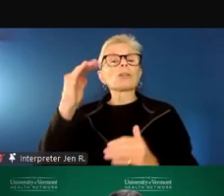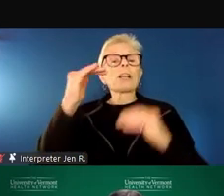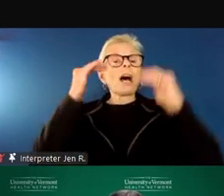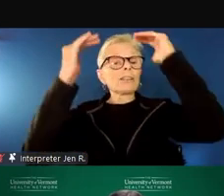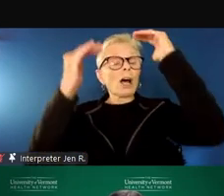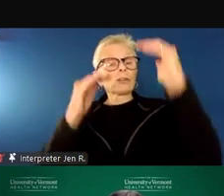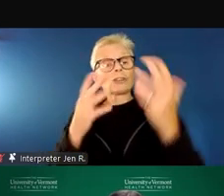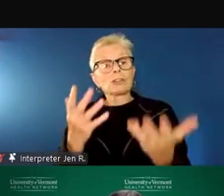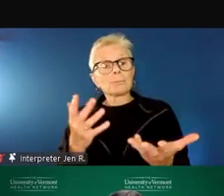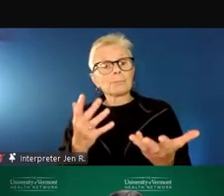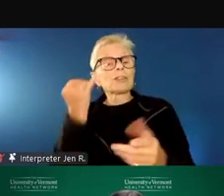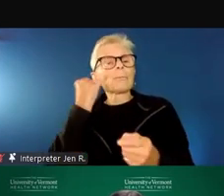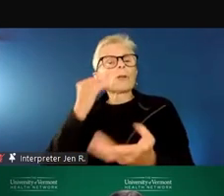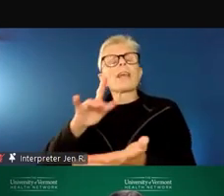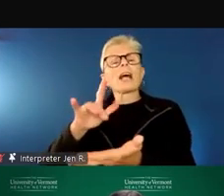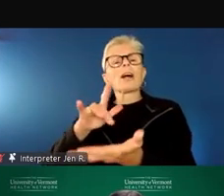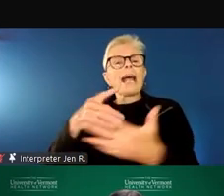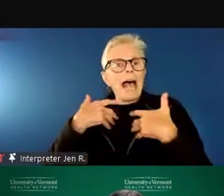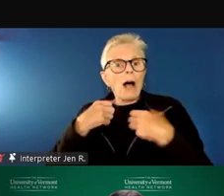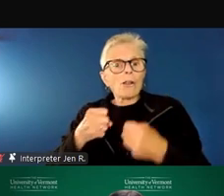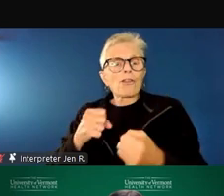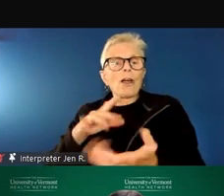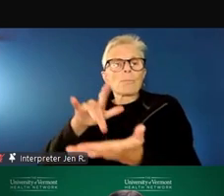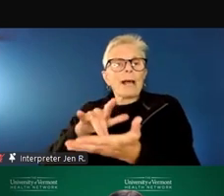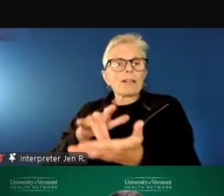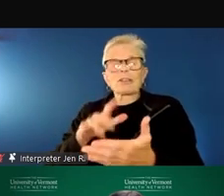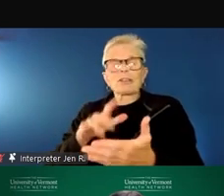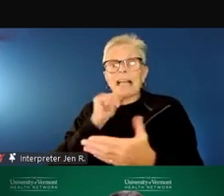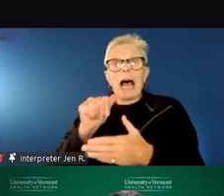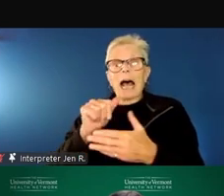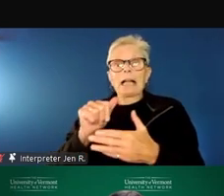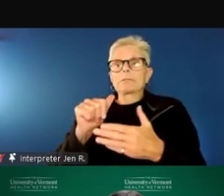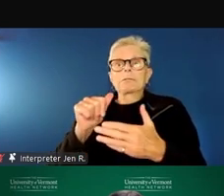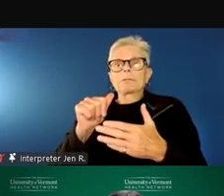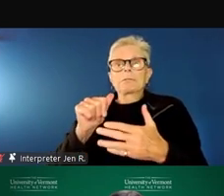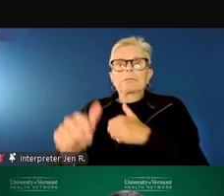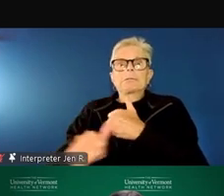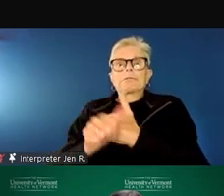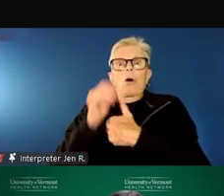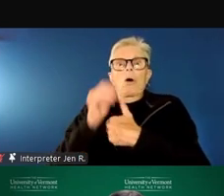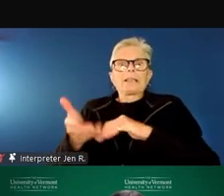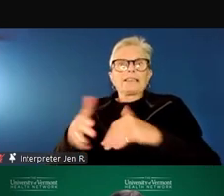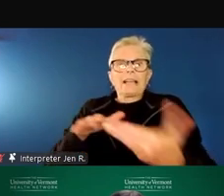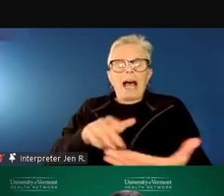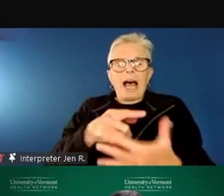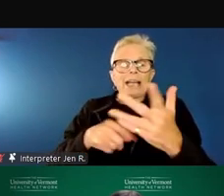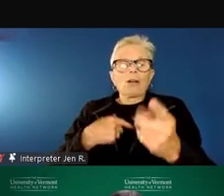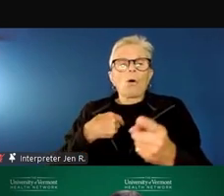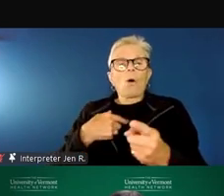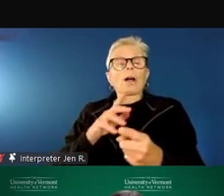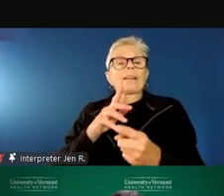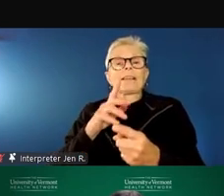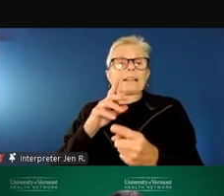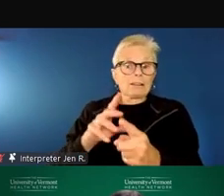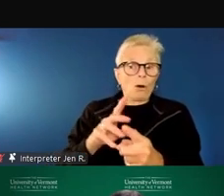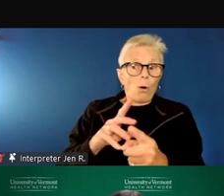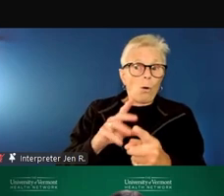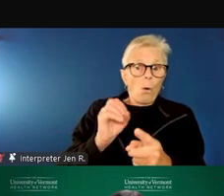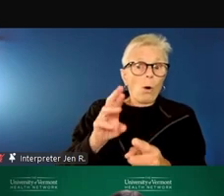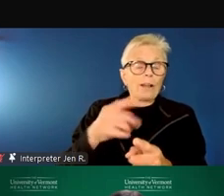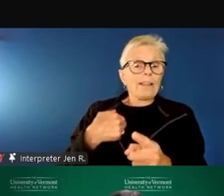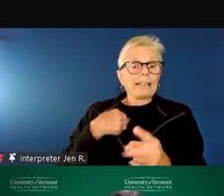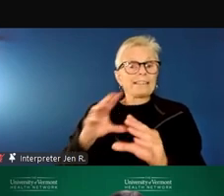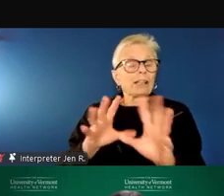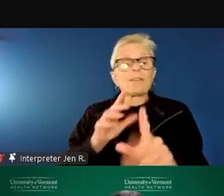medical attention or clear that inpatient psychiatric hospitalization is the only response,